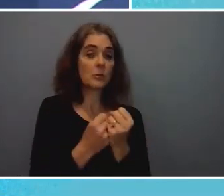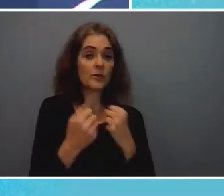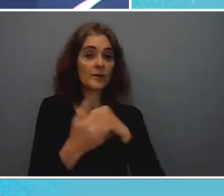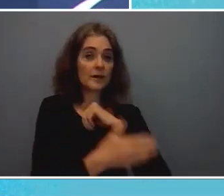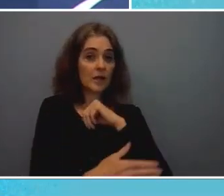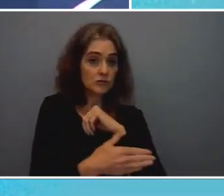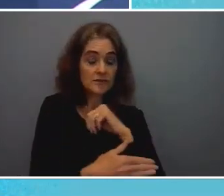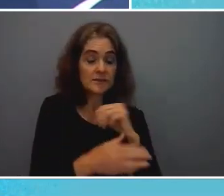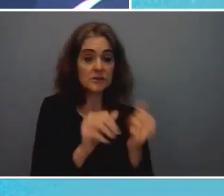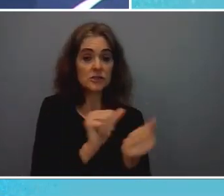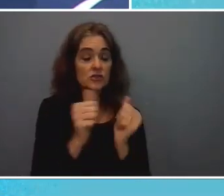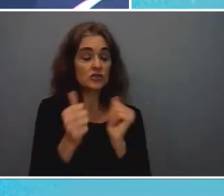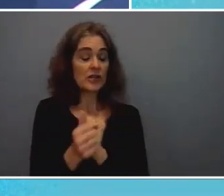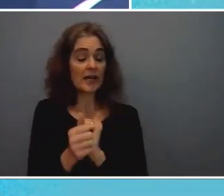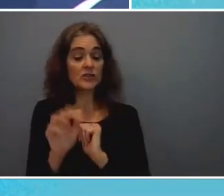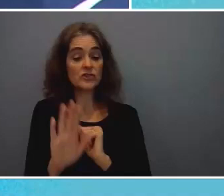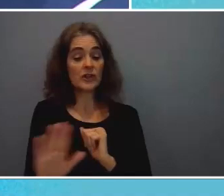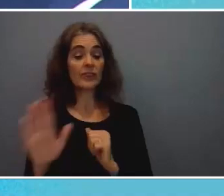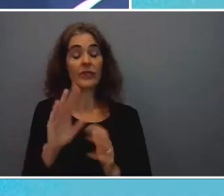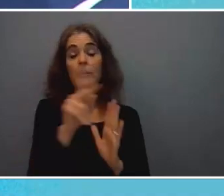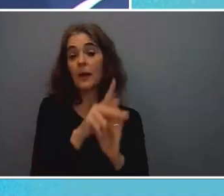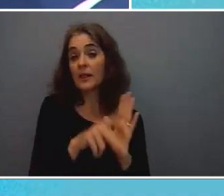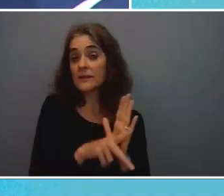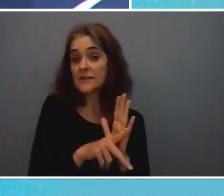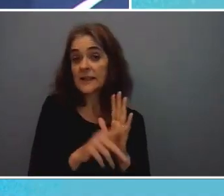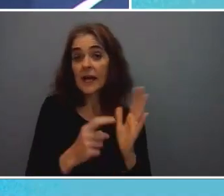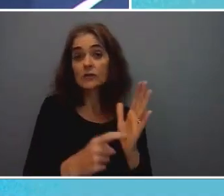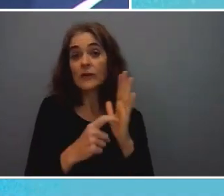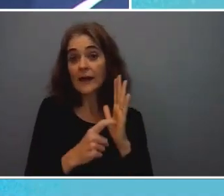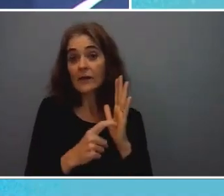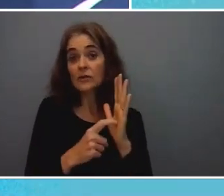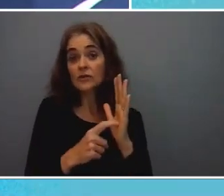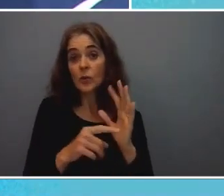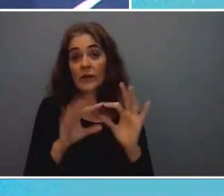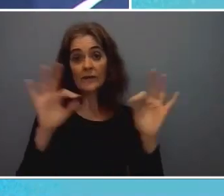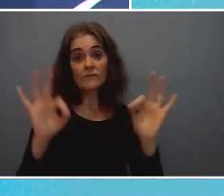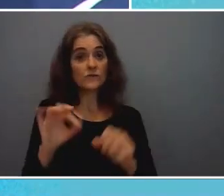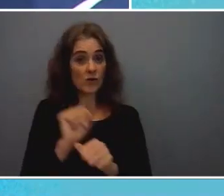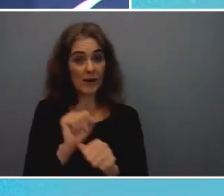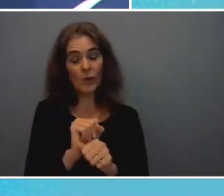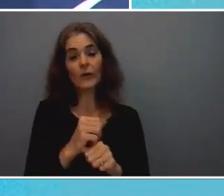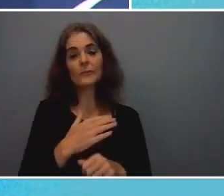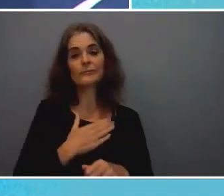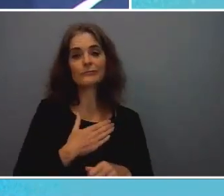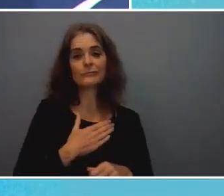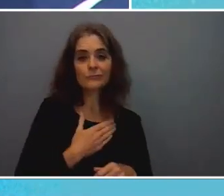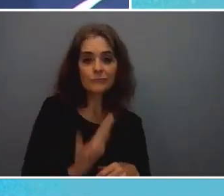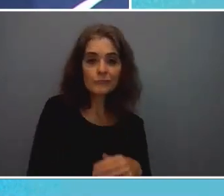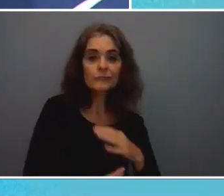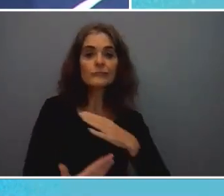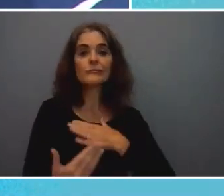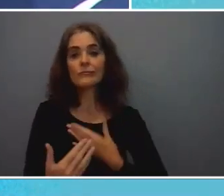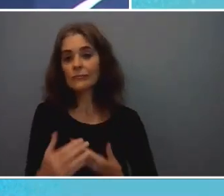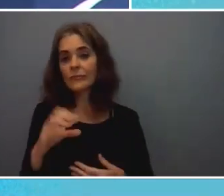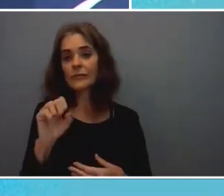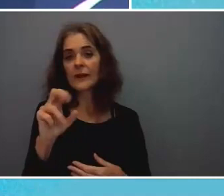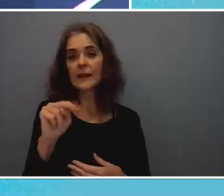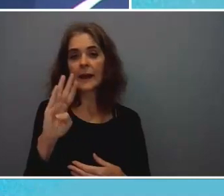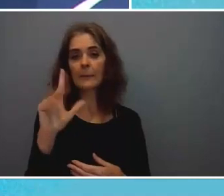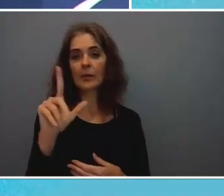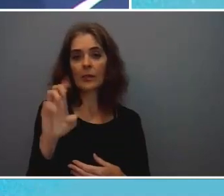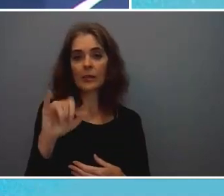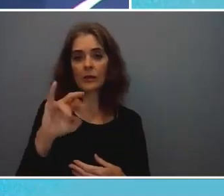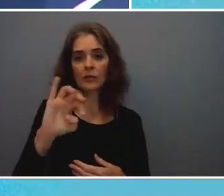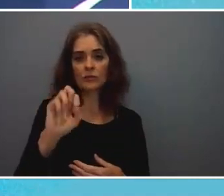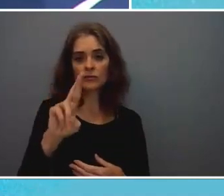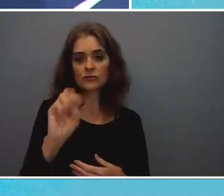policy and regulatory frameworks that are enablers of these transitions and investments but it's it